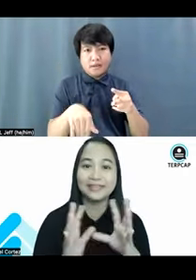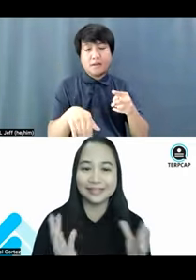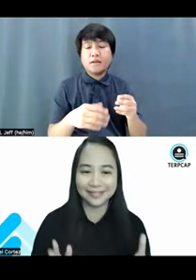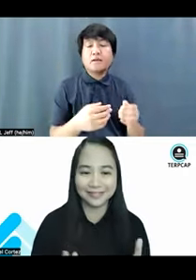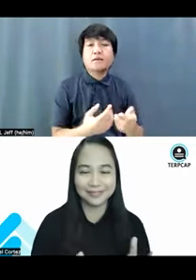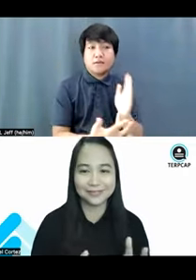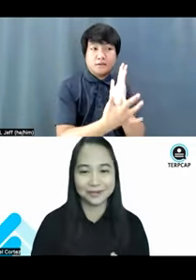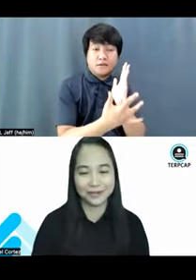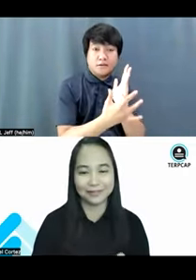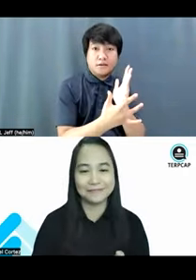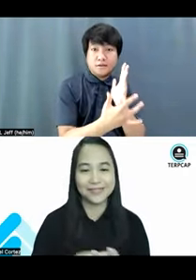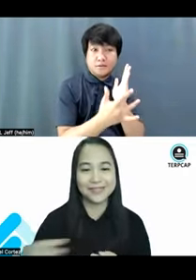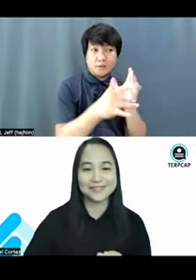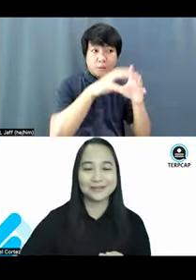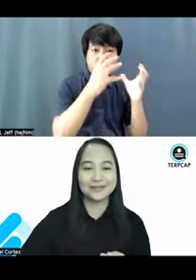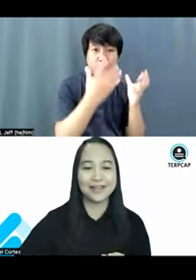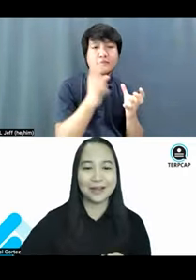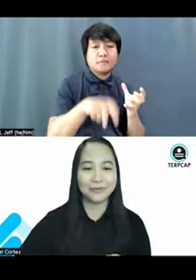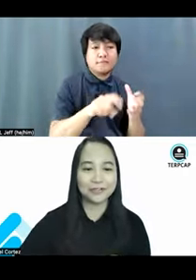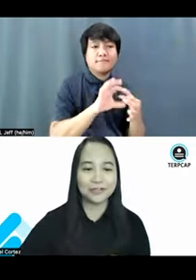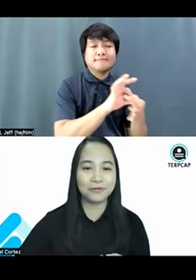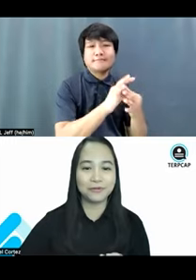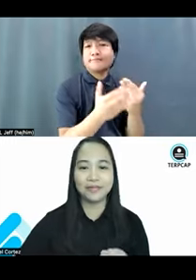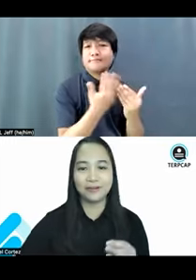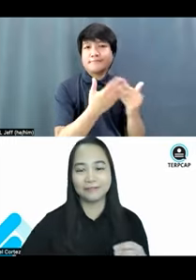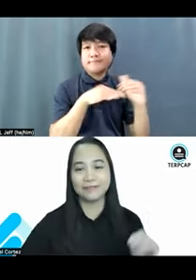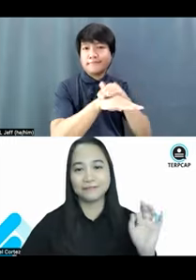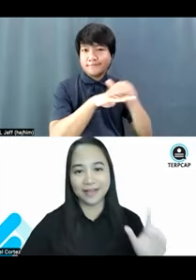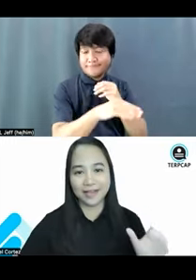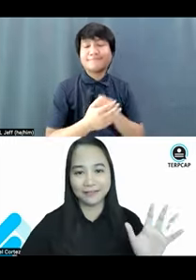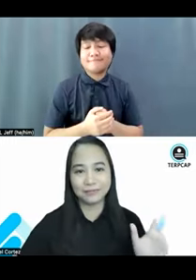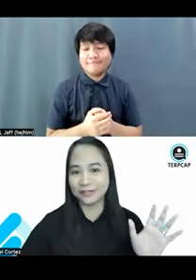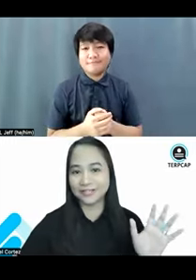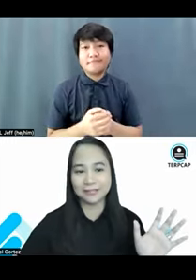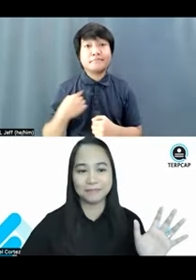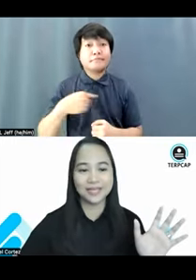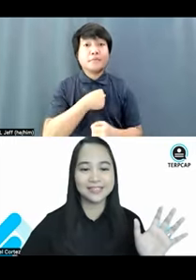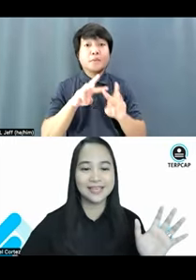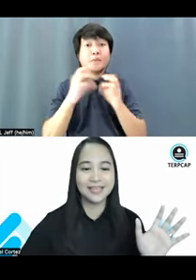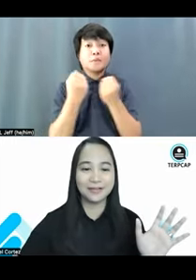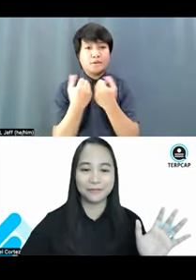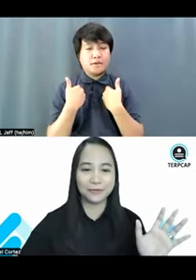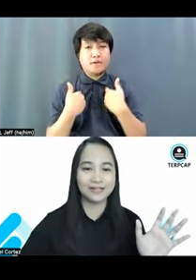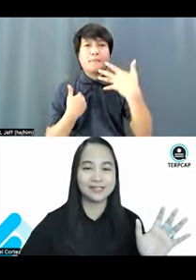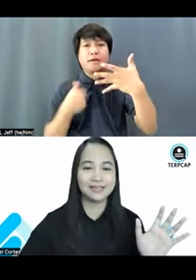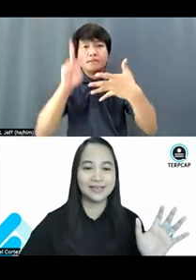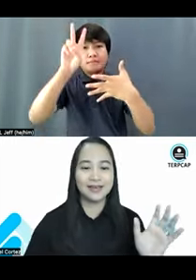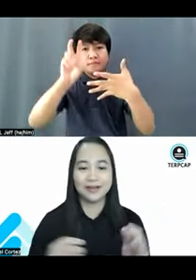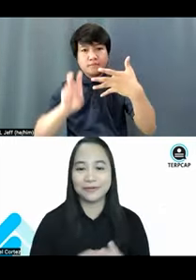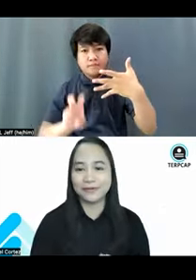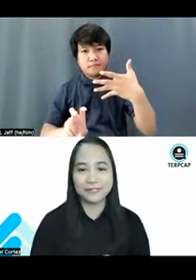friendly to all. So in our workshop, we will be covering five important topics. And of course,